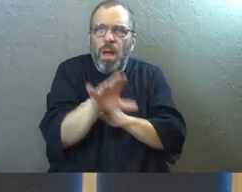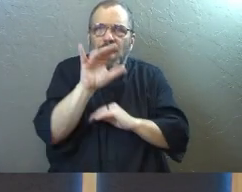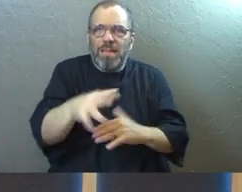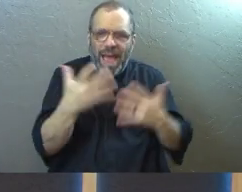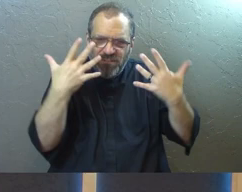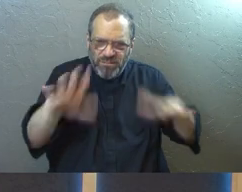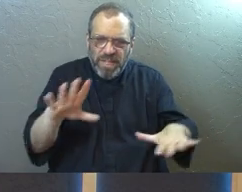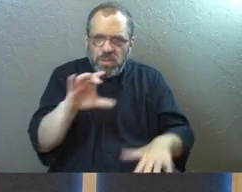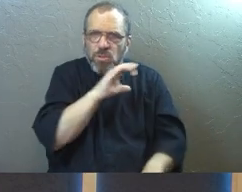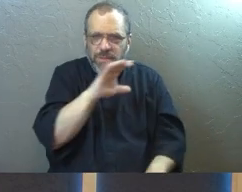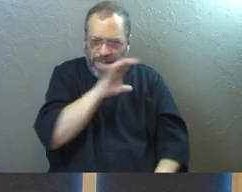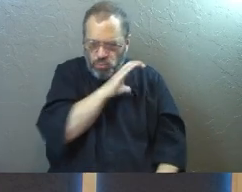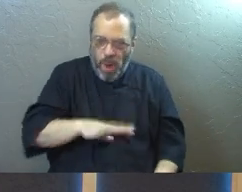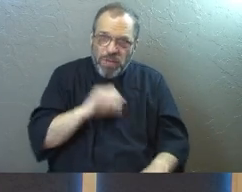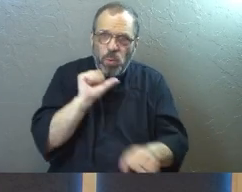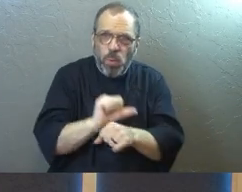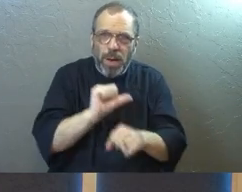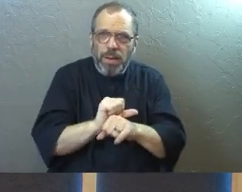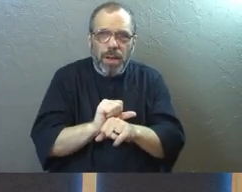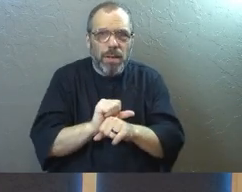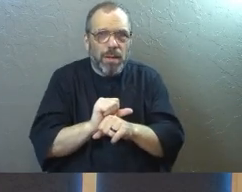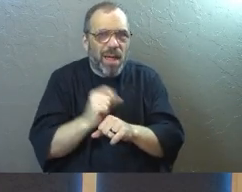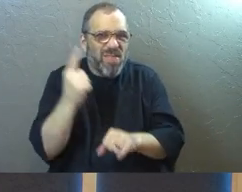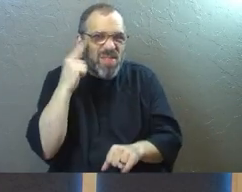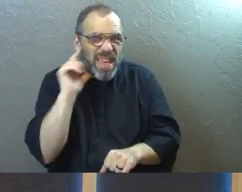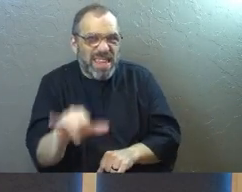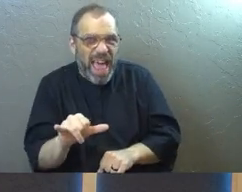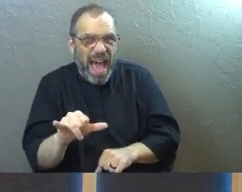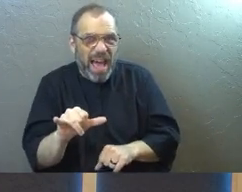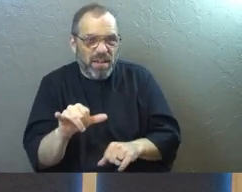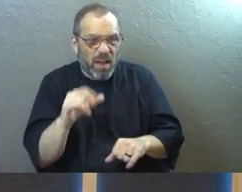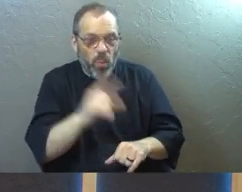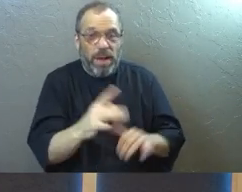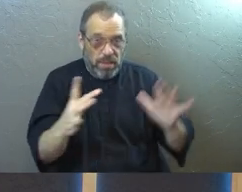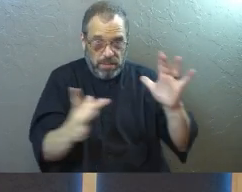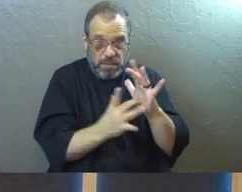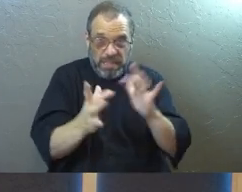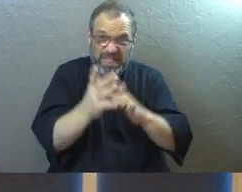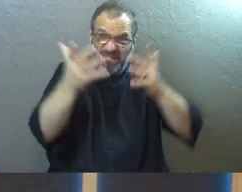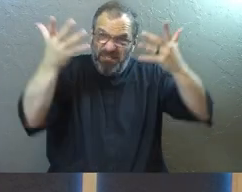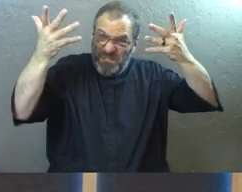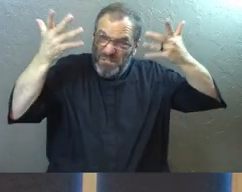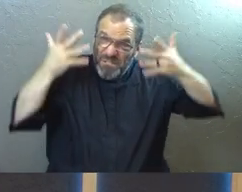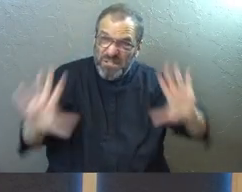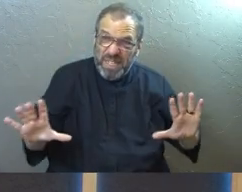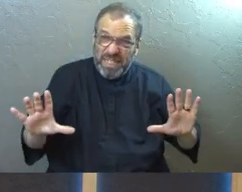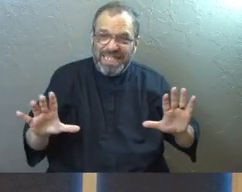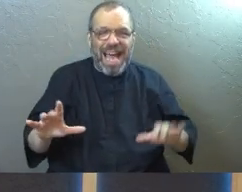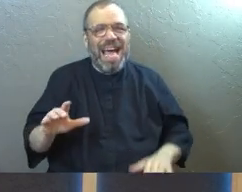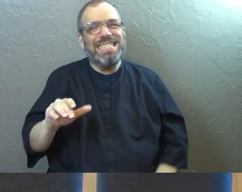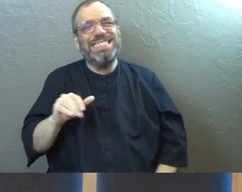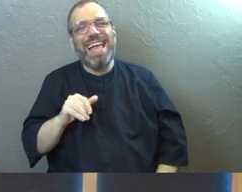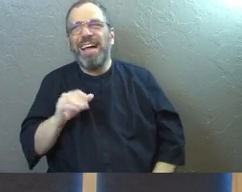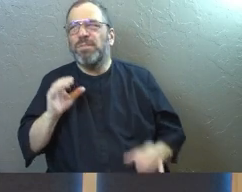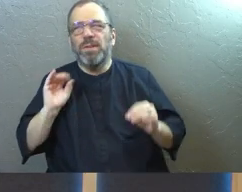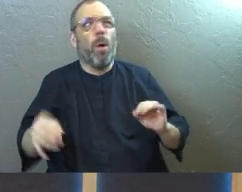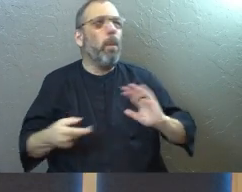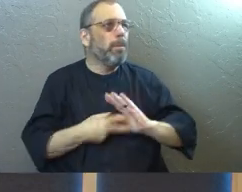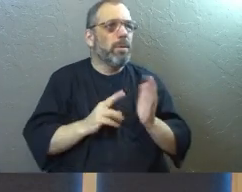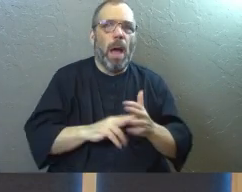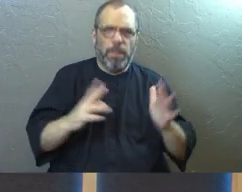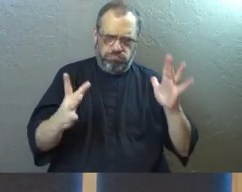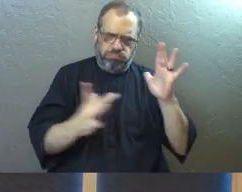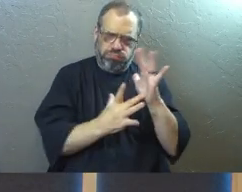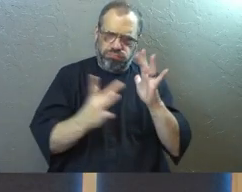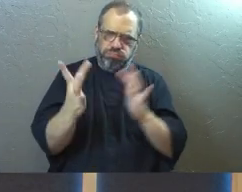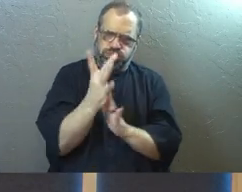the finished work of Christ on the cross, don't miss that piece, because of what Jesus has done, not for just no reason at all, because